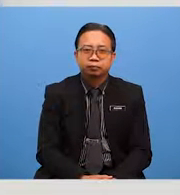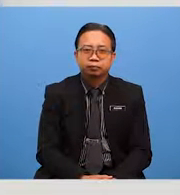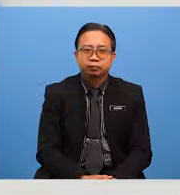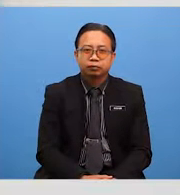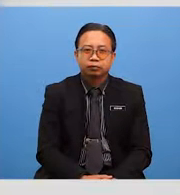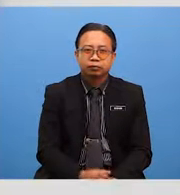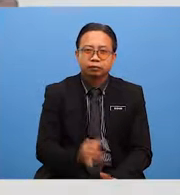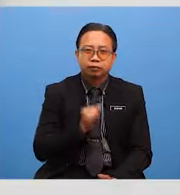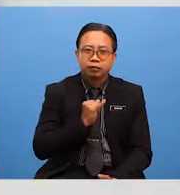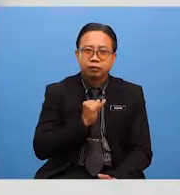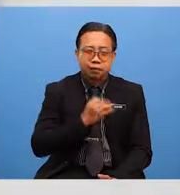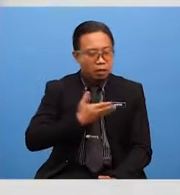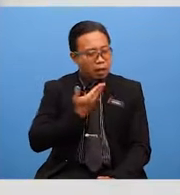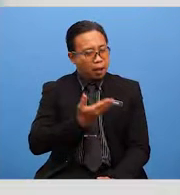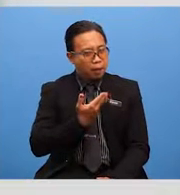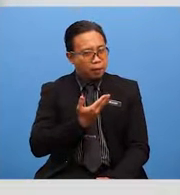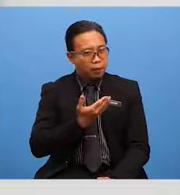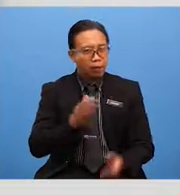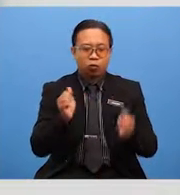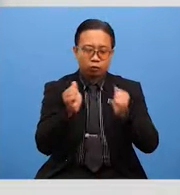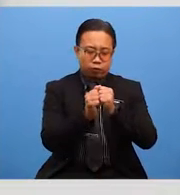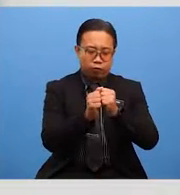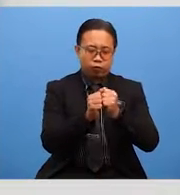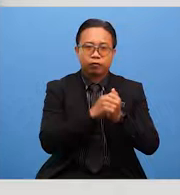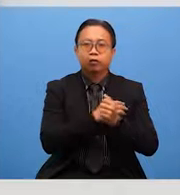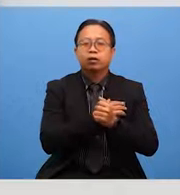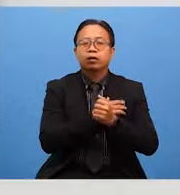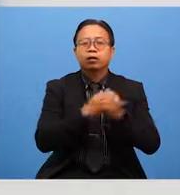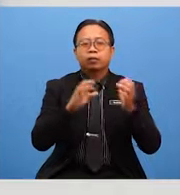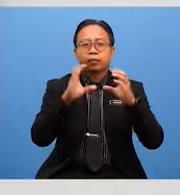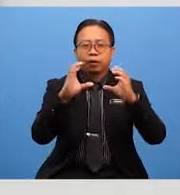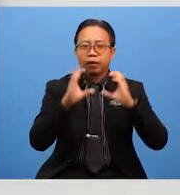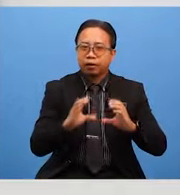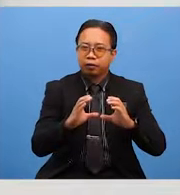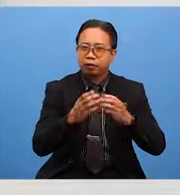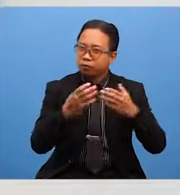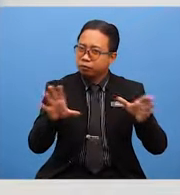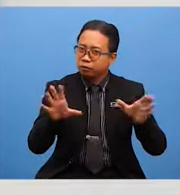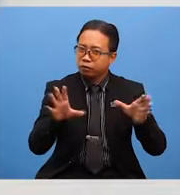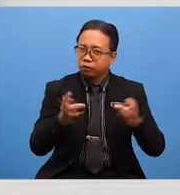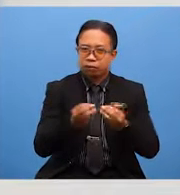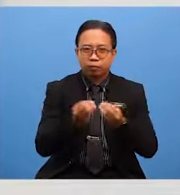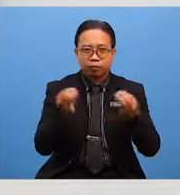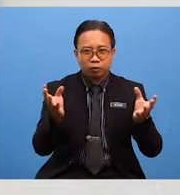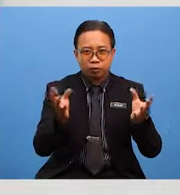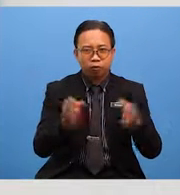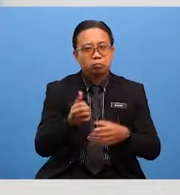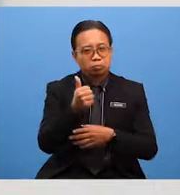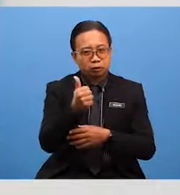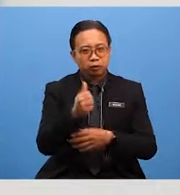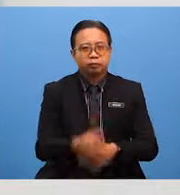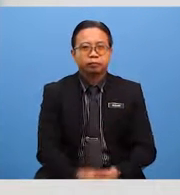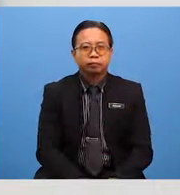I am so happy with our edited paragraph. This work is definitely more impressive.